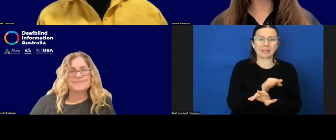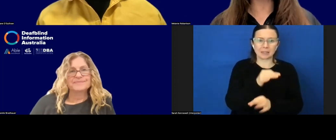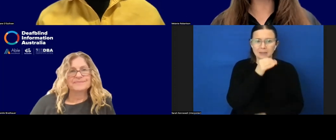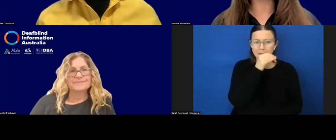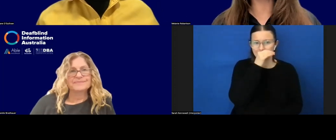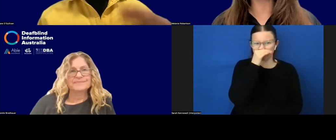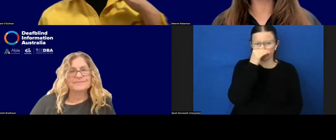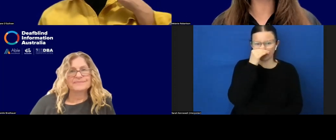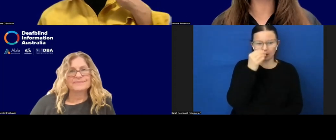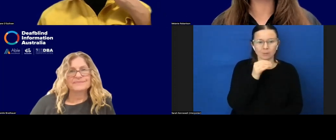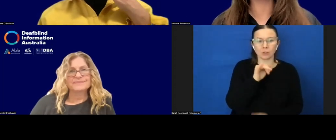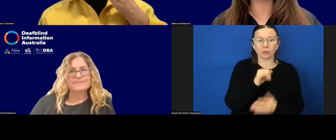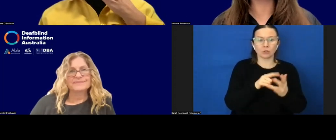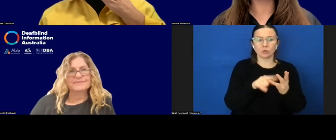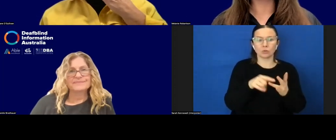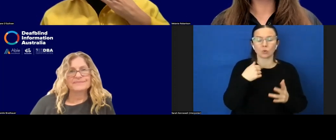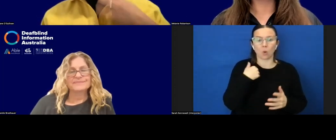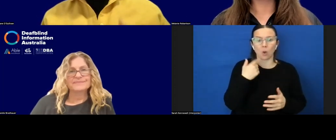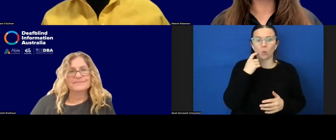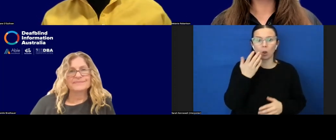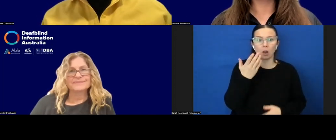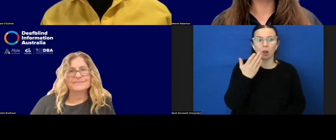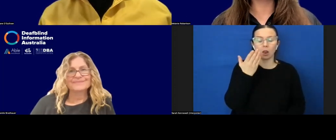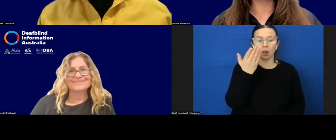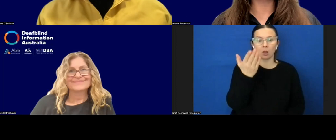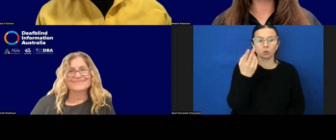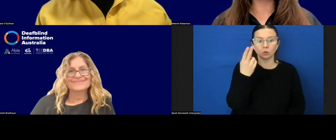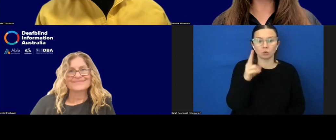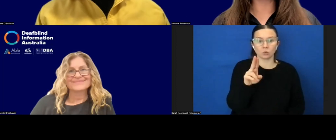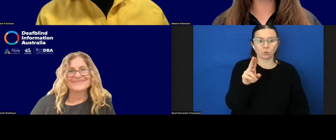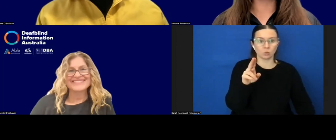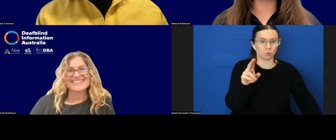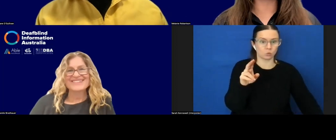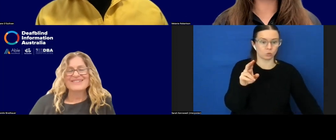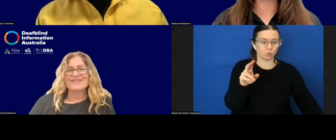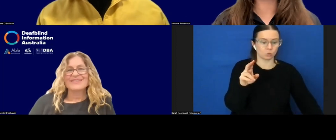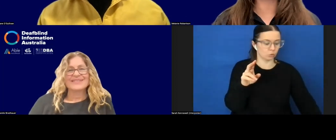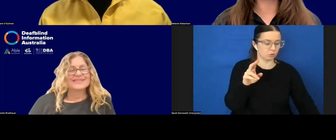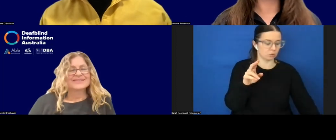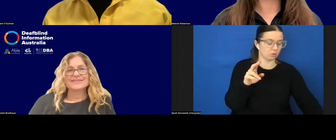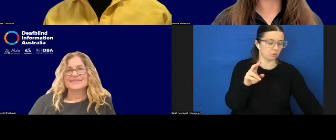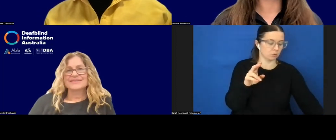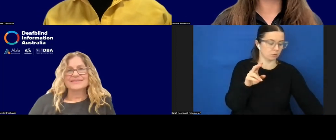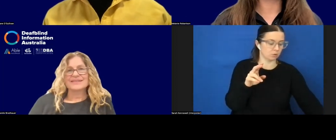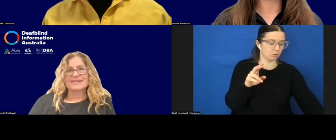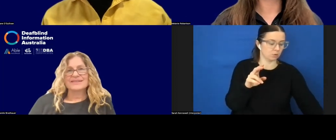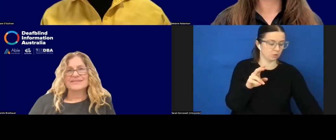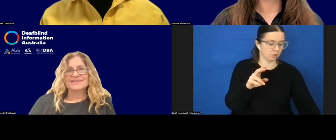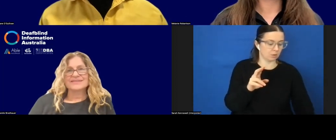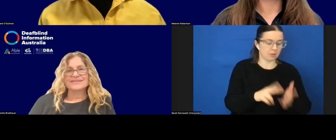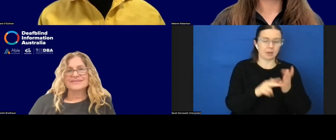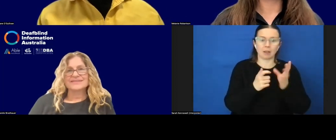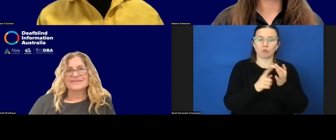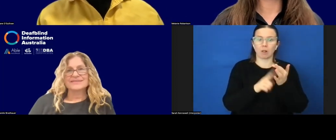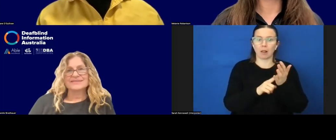So I'll give that one to Narelle first, unless Claire